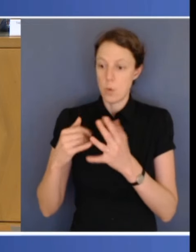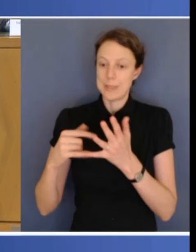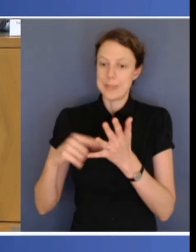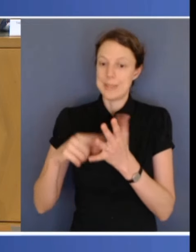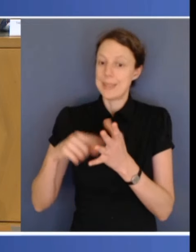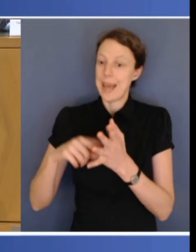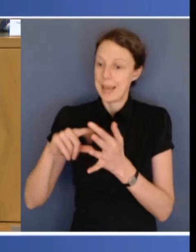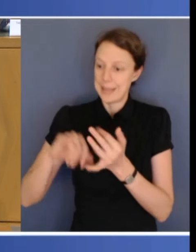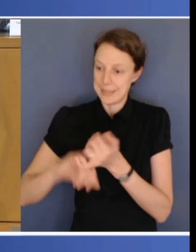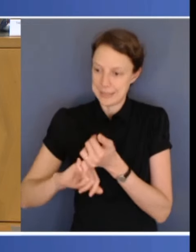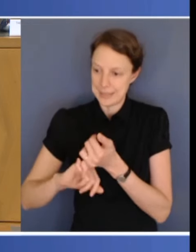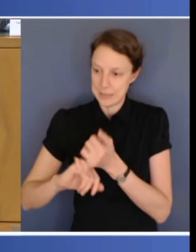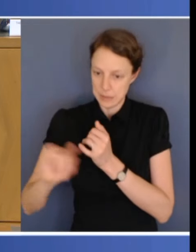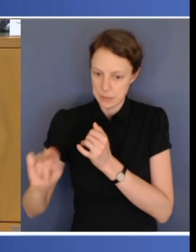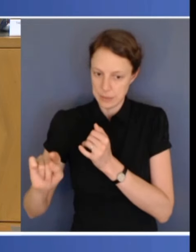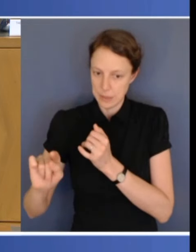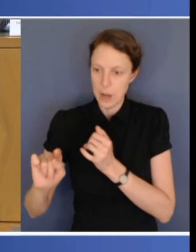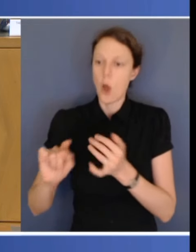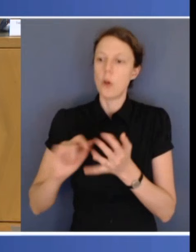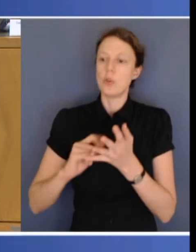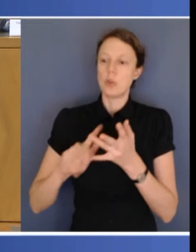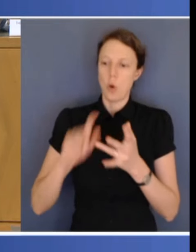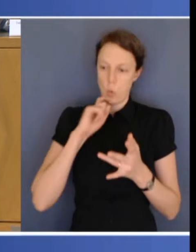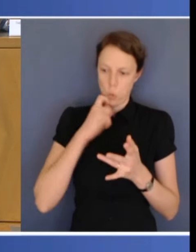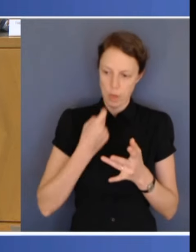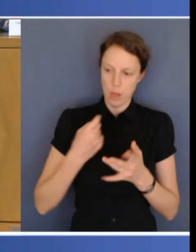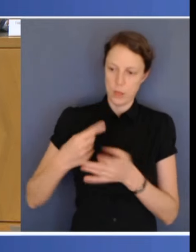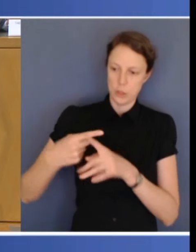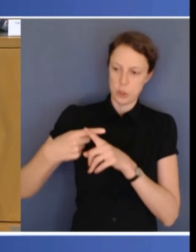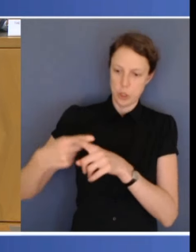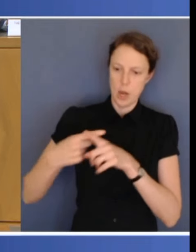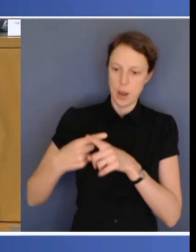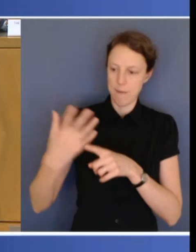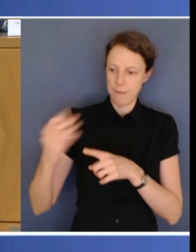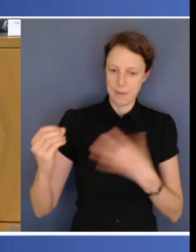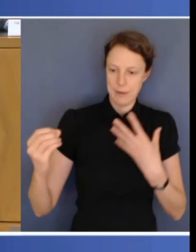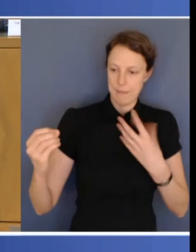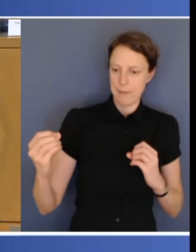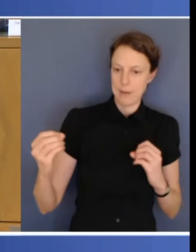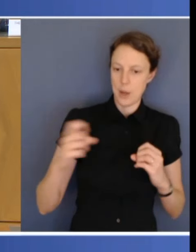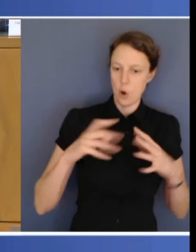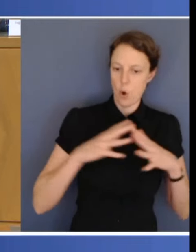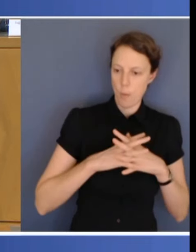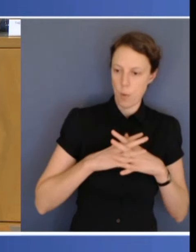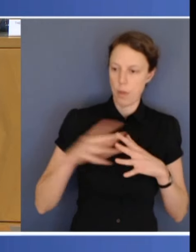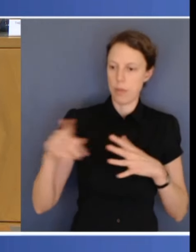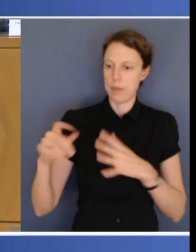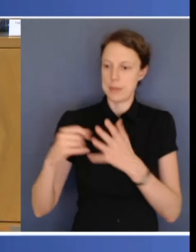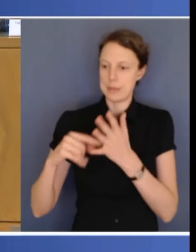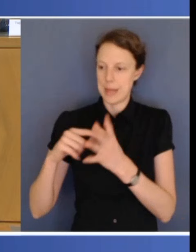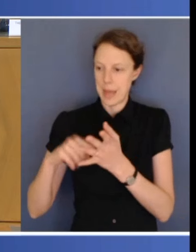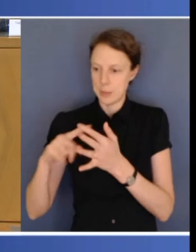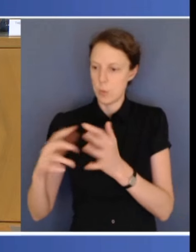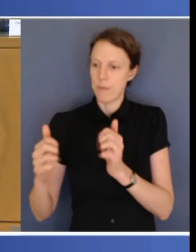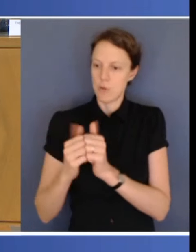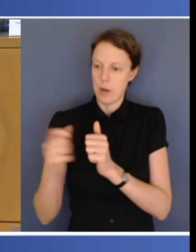50-50 between the Commonwealth and the states. We have agreed on a cap on that for the states, because we think